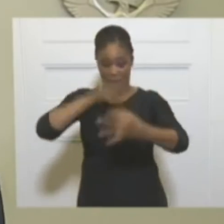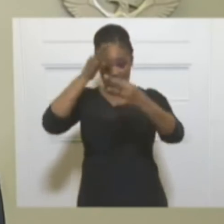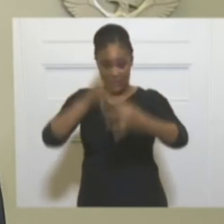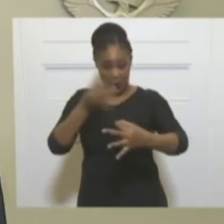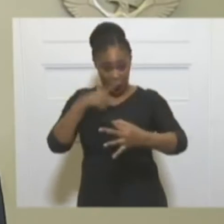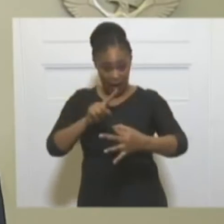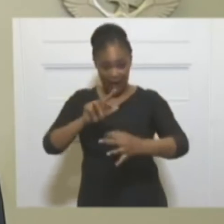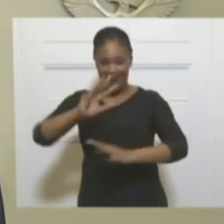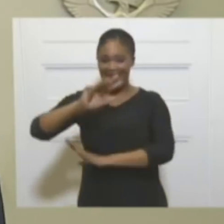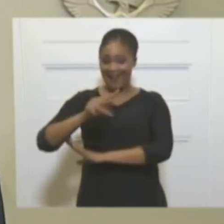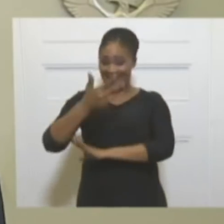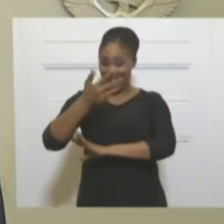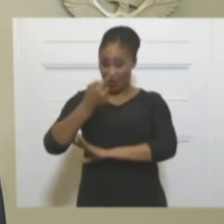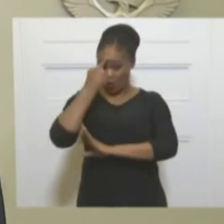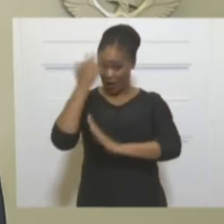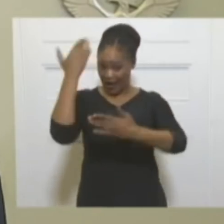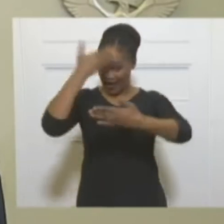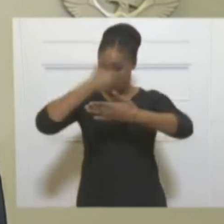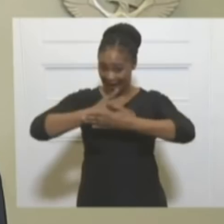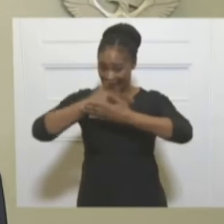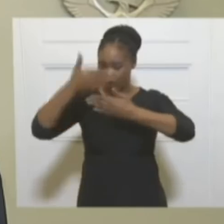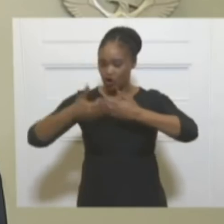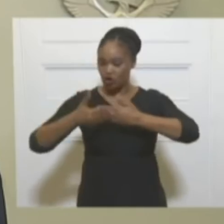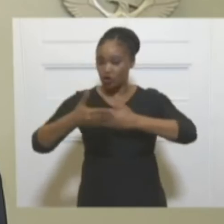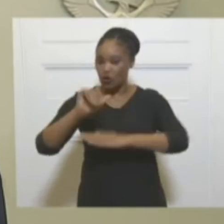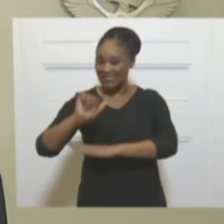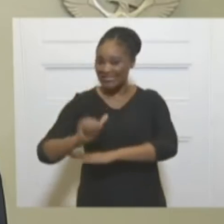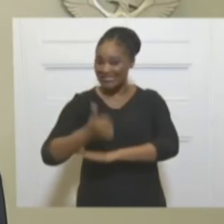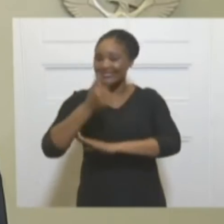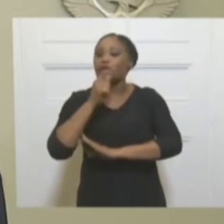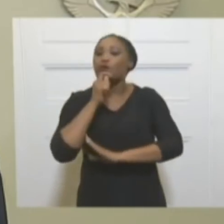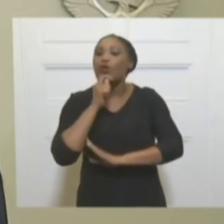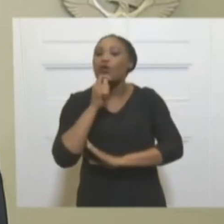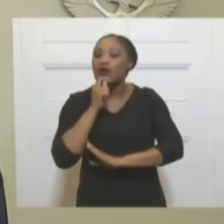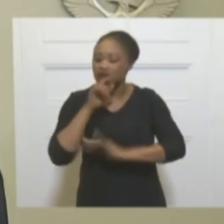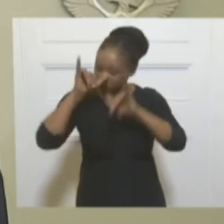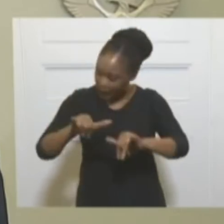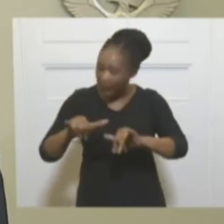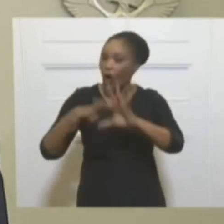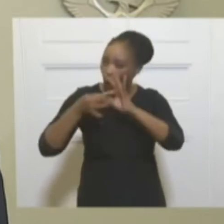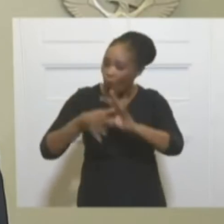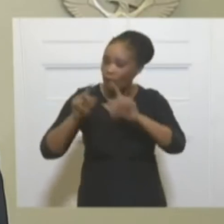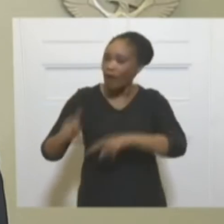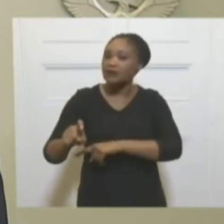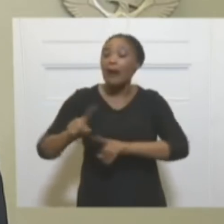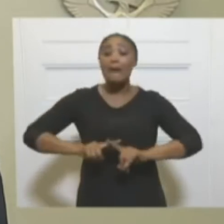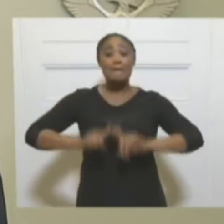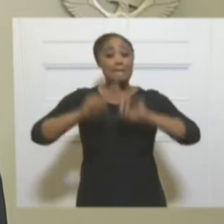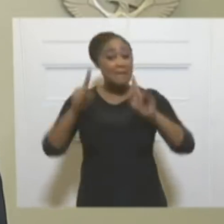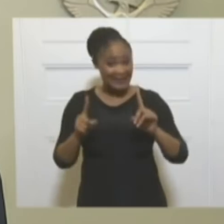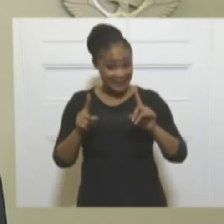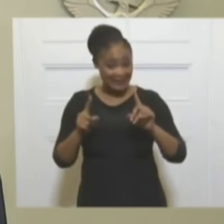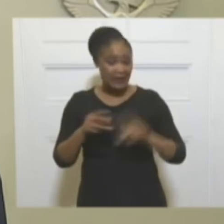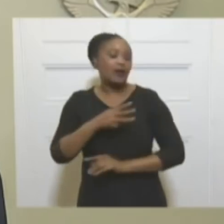to 6 a.m. Apart from permitted workers and for medical and security emergencies,